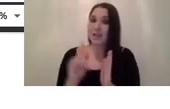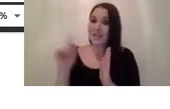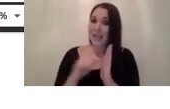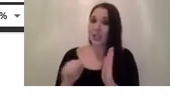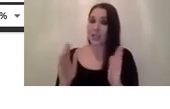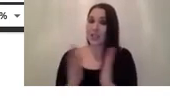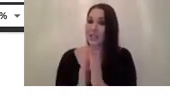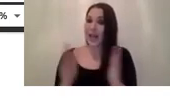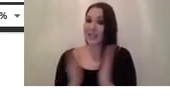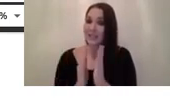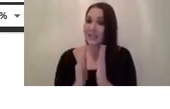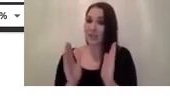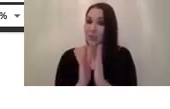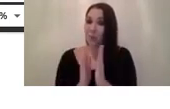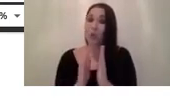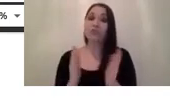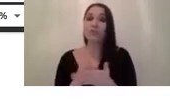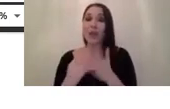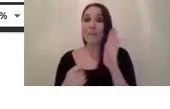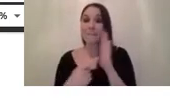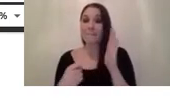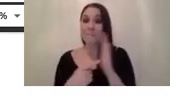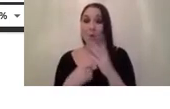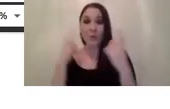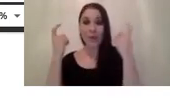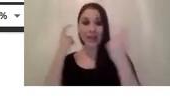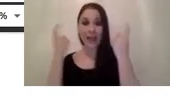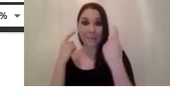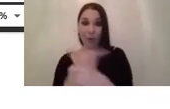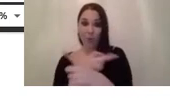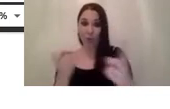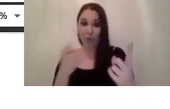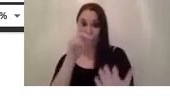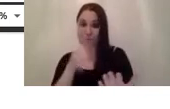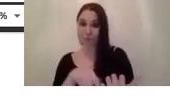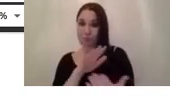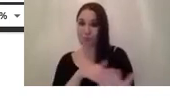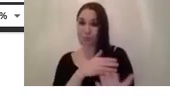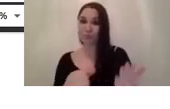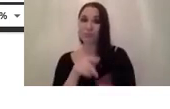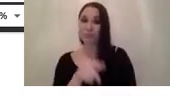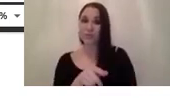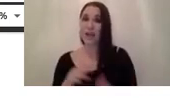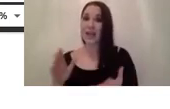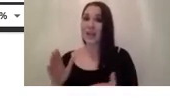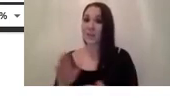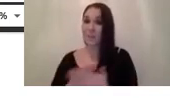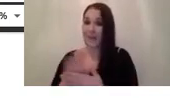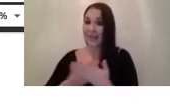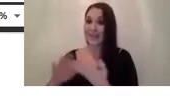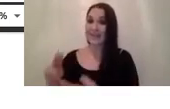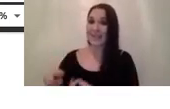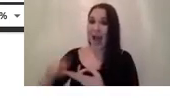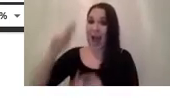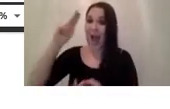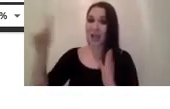so it's really important to take this into consideration because the higher the sensor size and the higher the